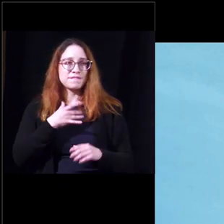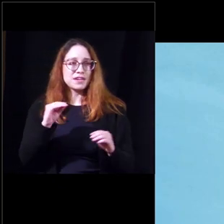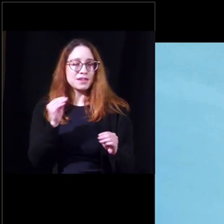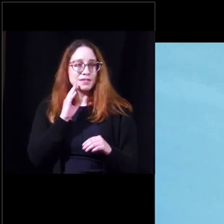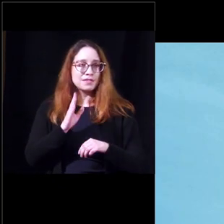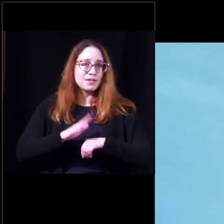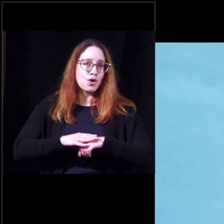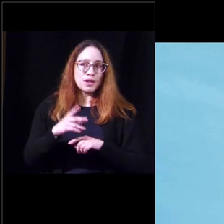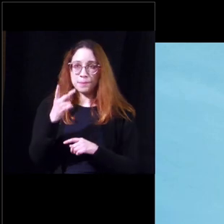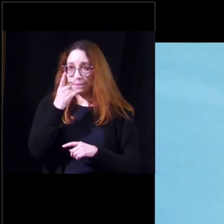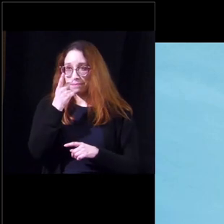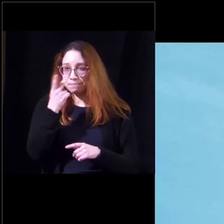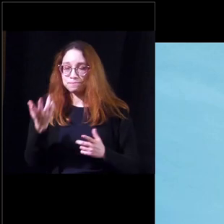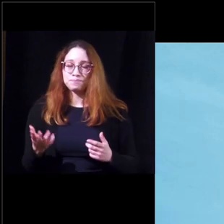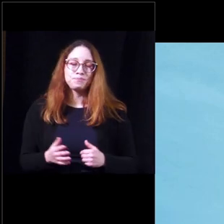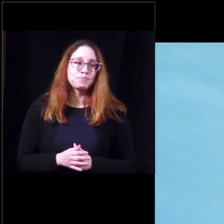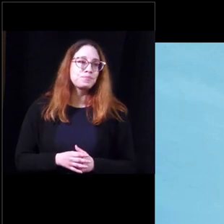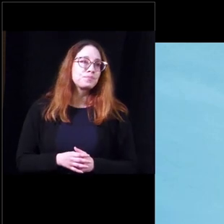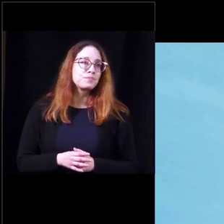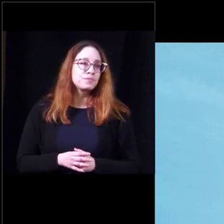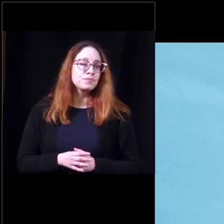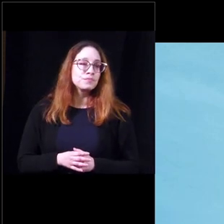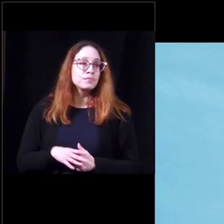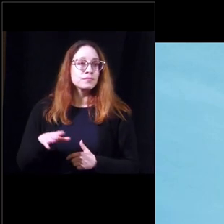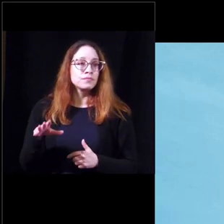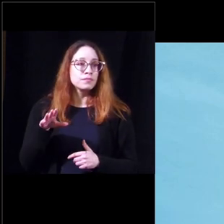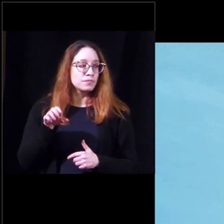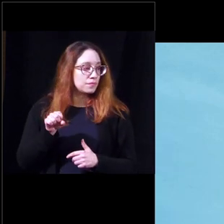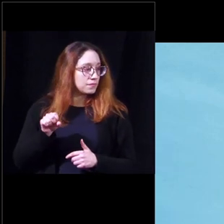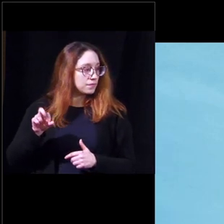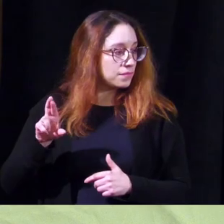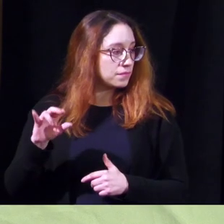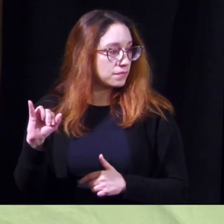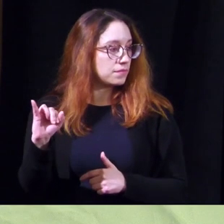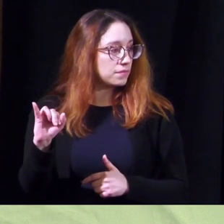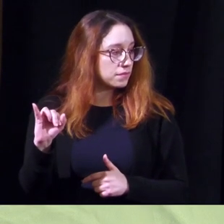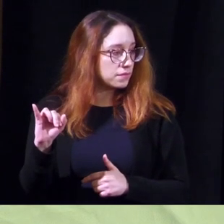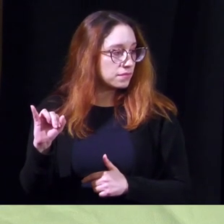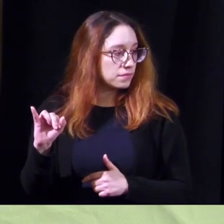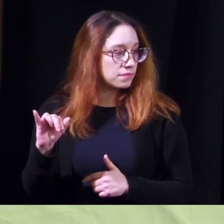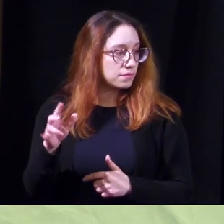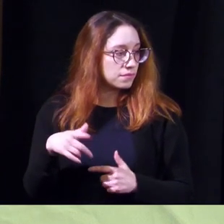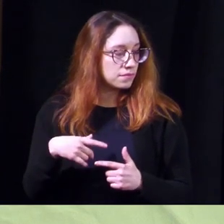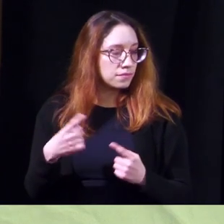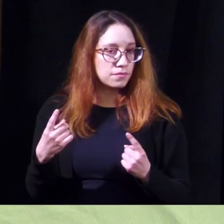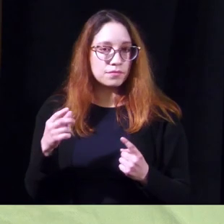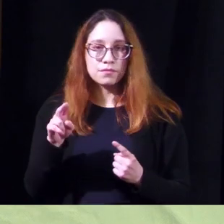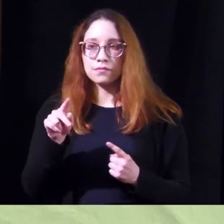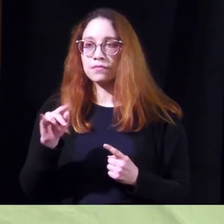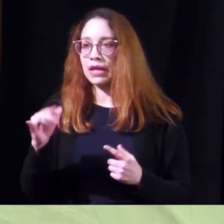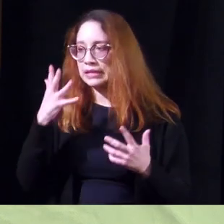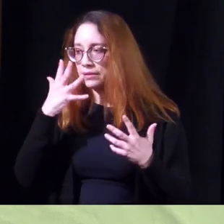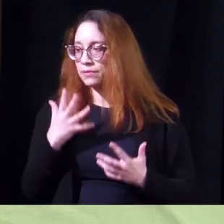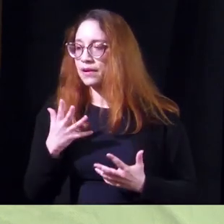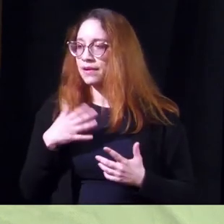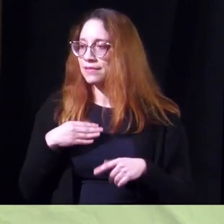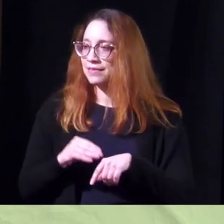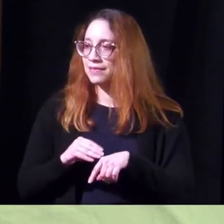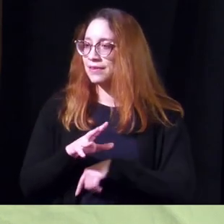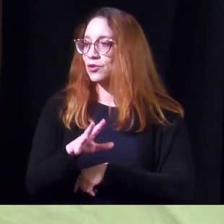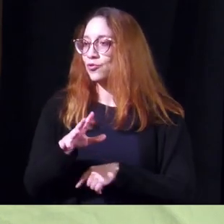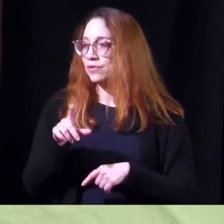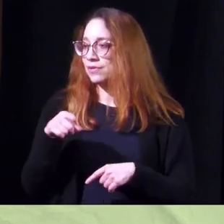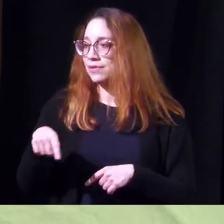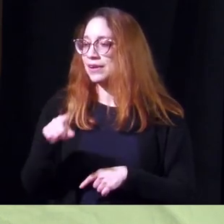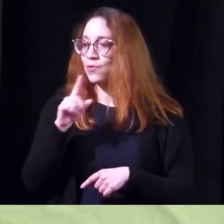on the on the penis uh the ssris the their antidepressants have a side effect in